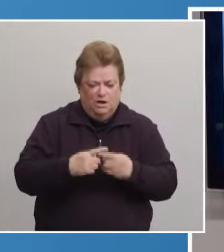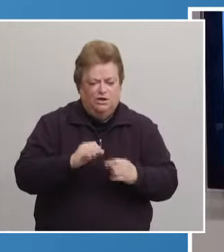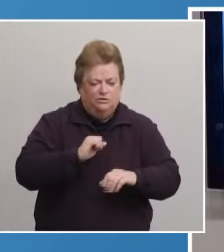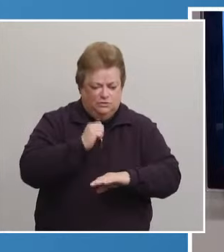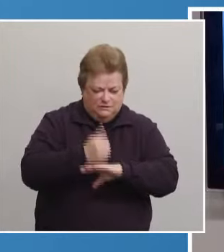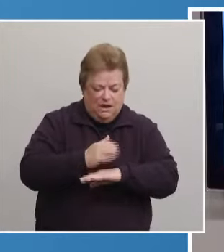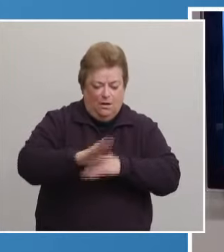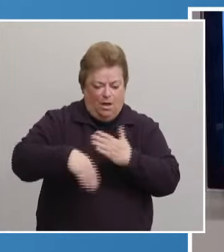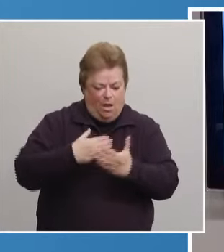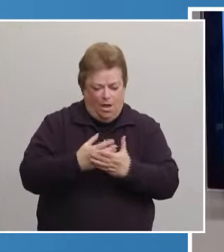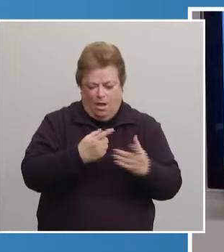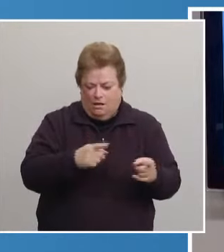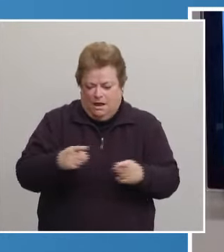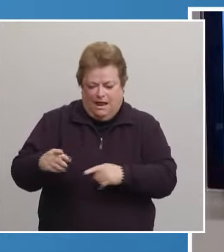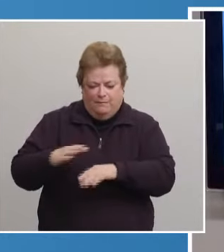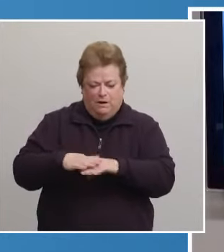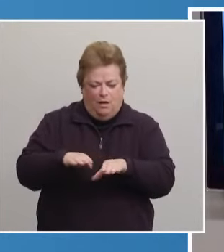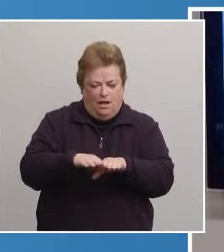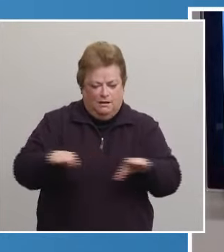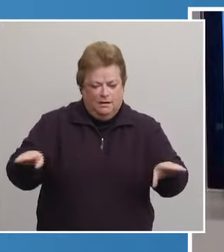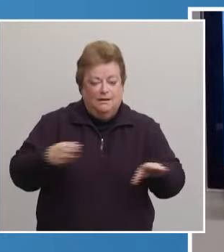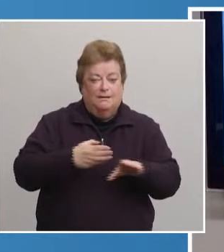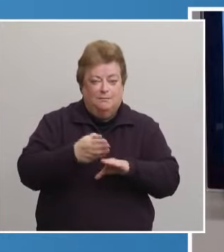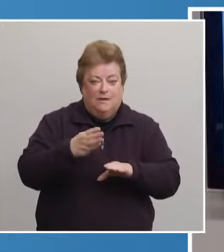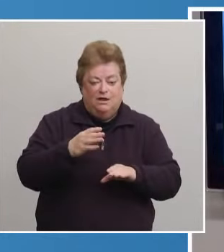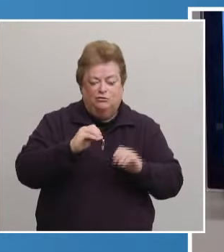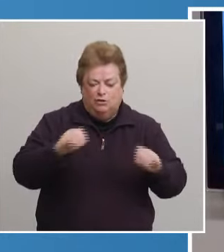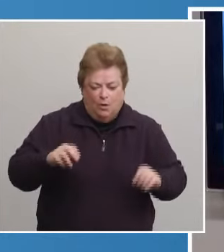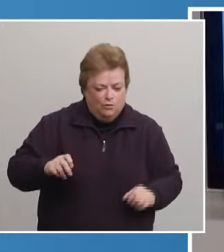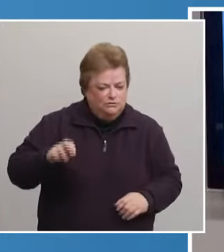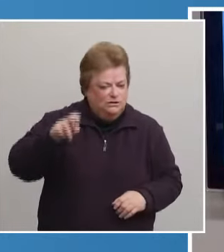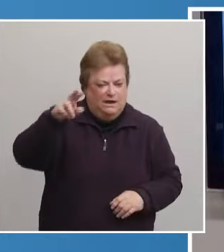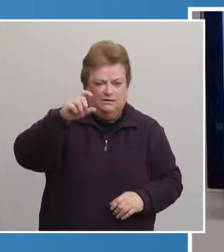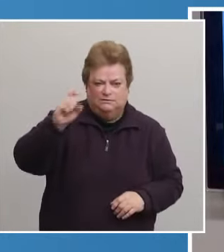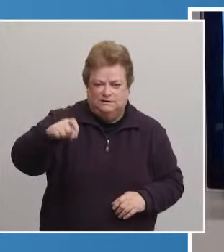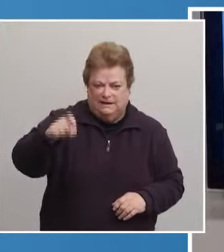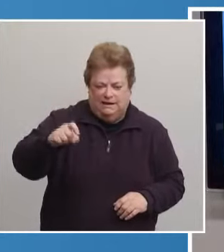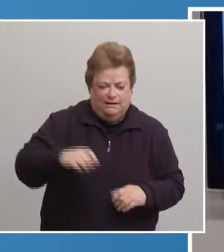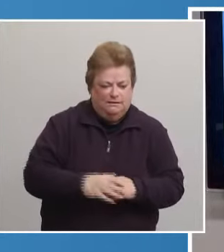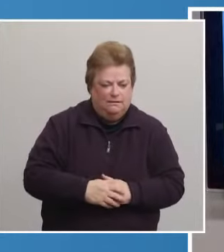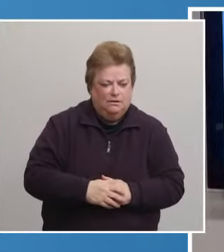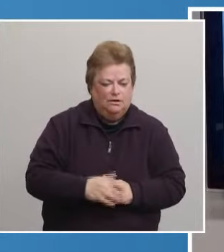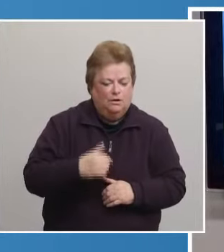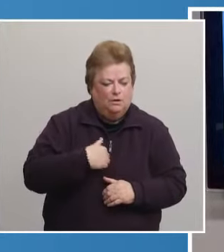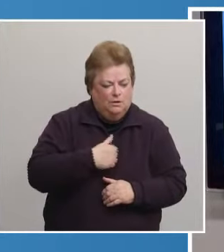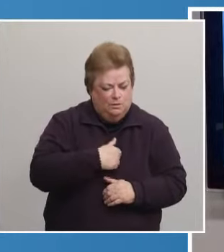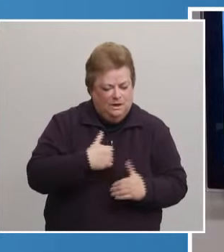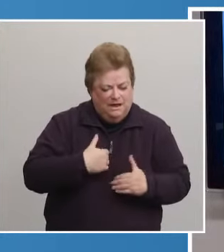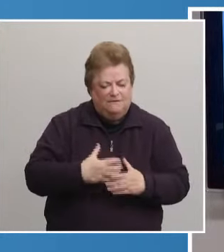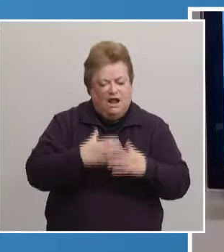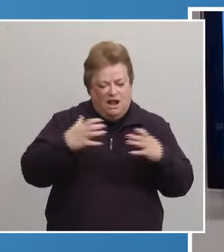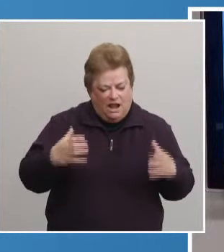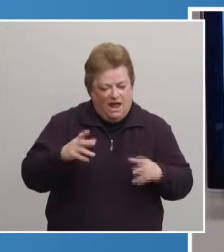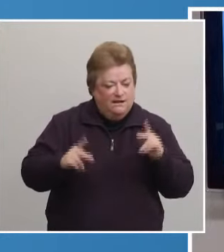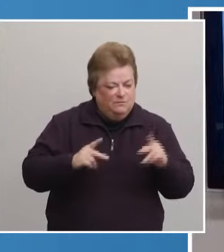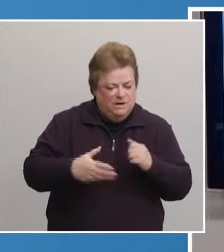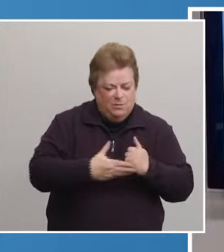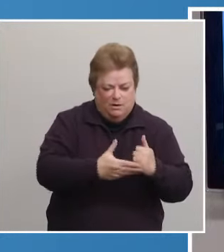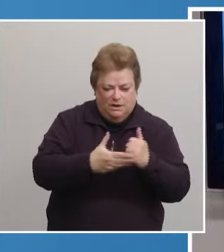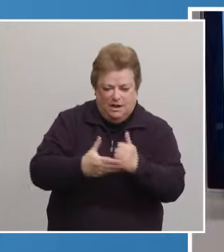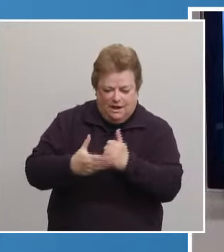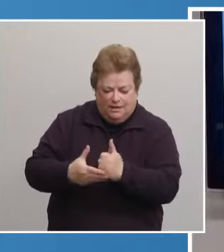the main floor, easy to navigate with no stairways. We will have lots of helpful staff to guide you from parking